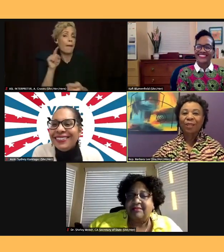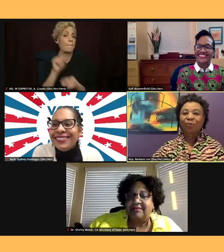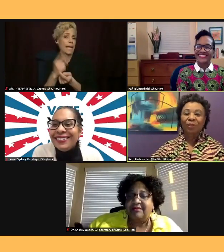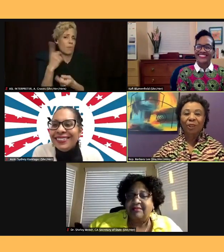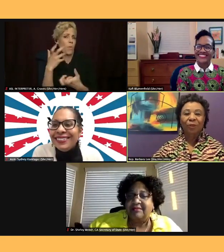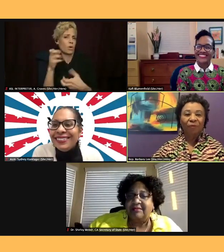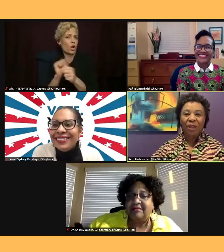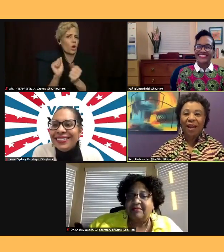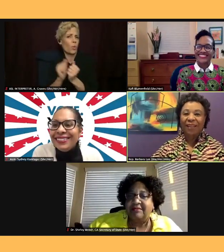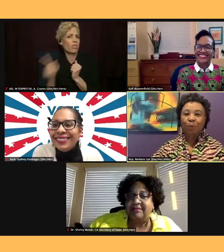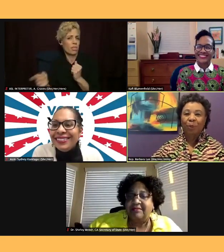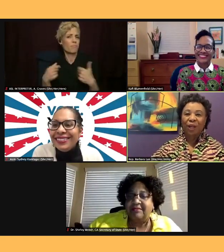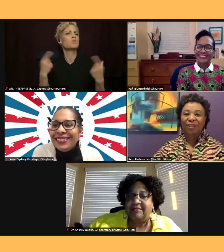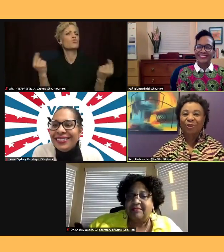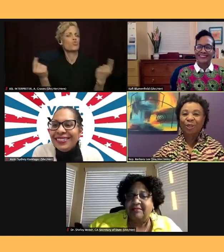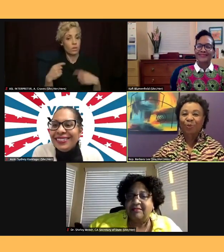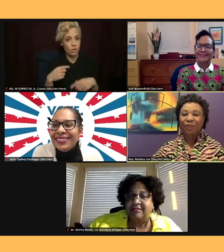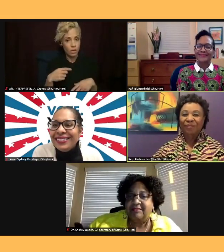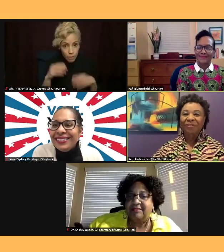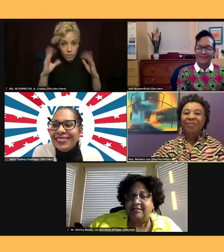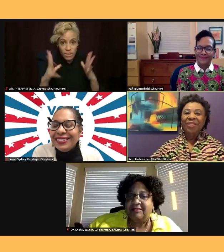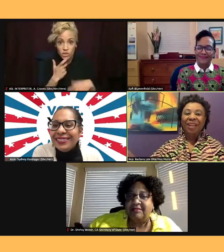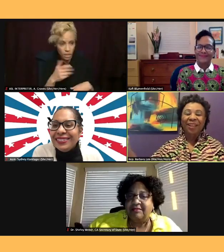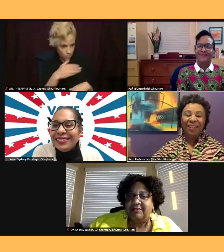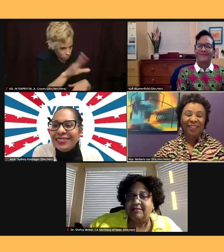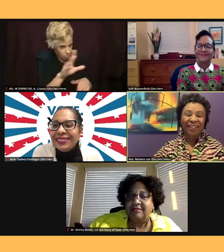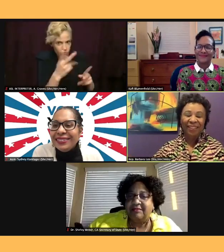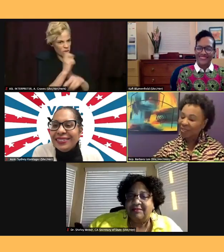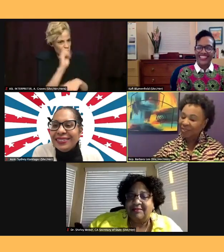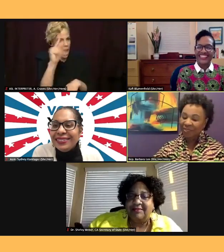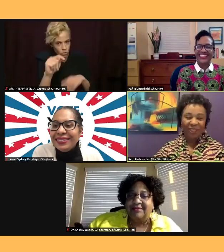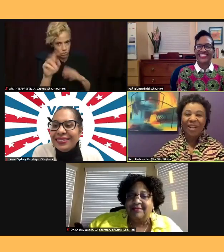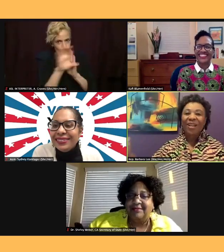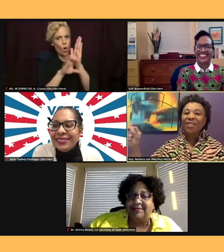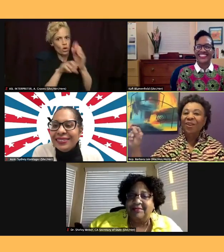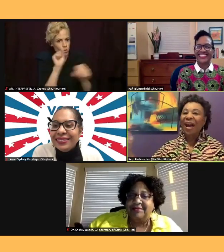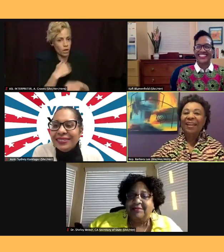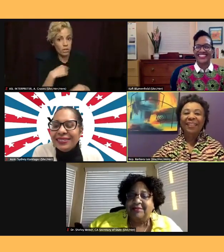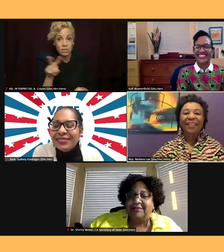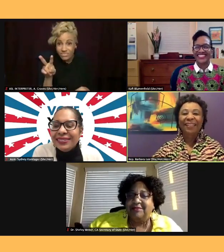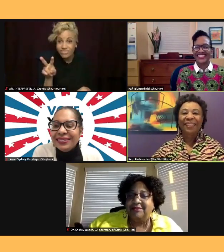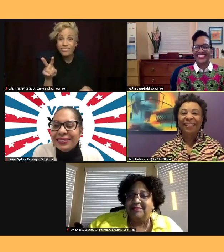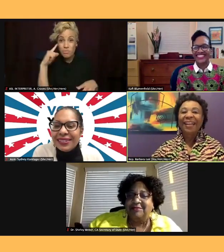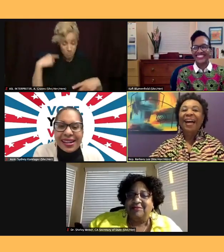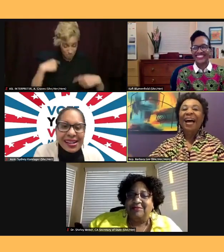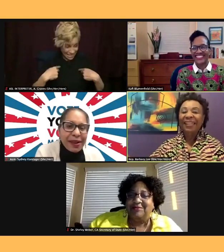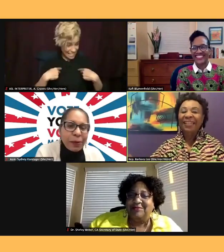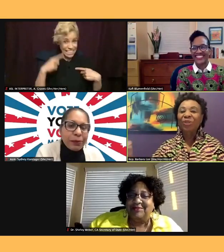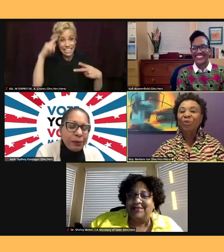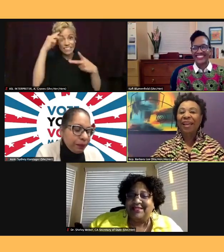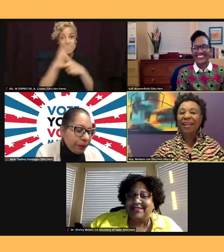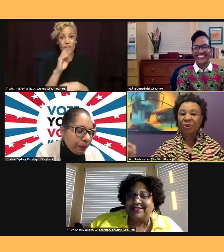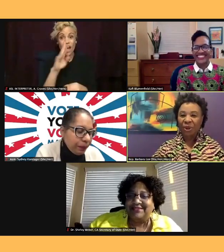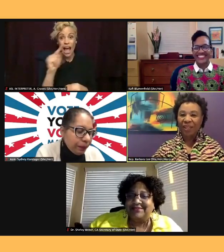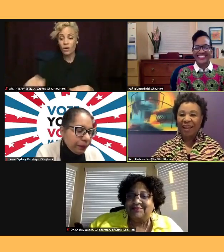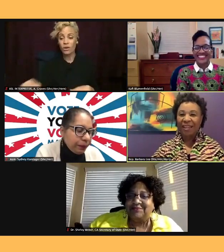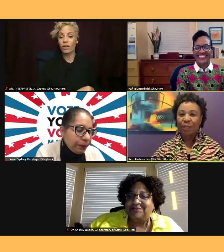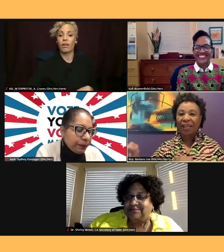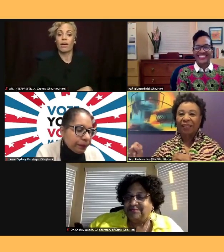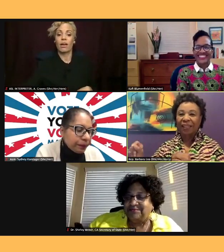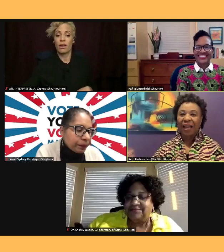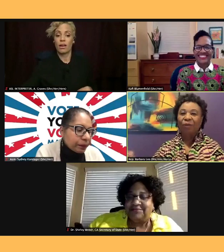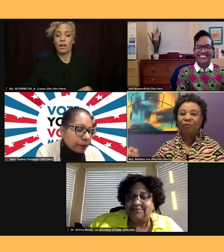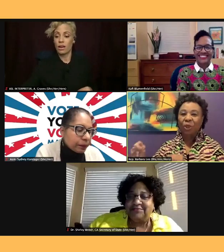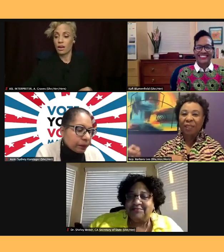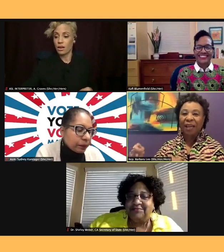figure out. That's part of the coursework. I said, oh no. So I, I literally had to organize my Northern